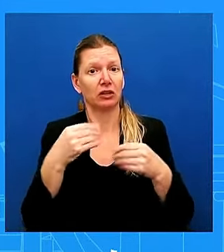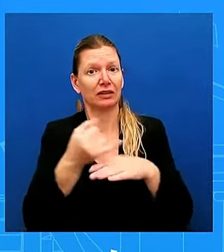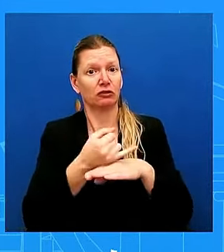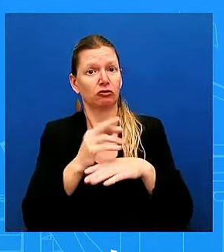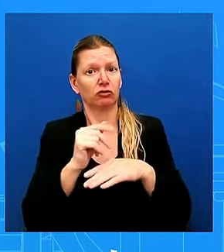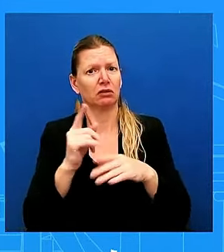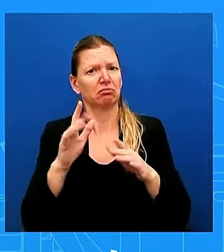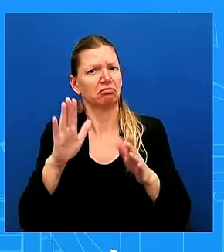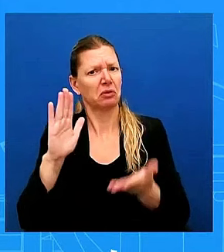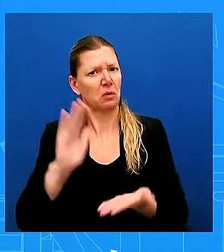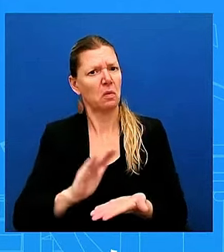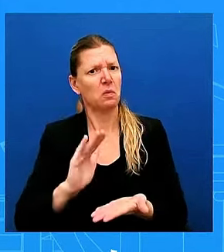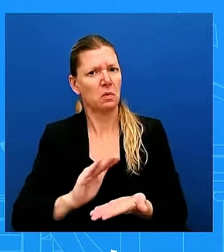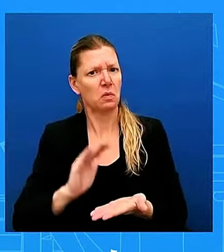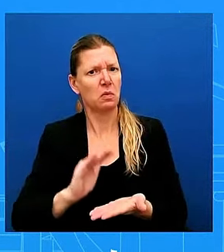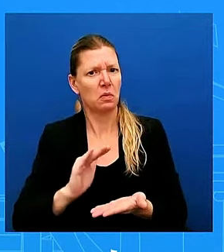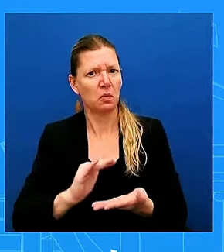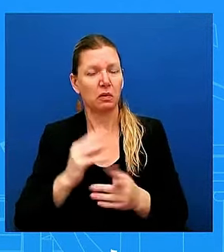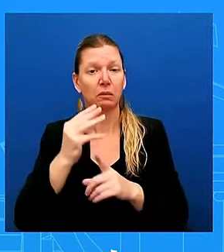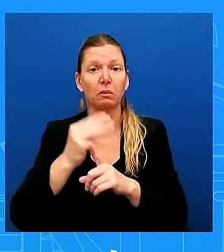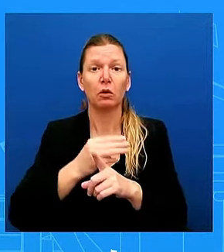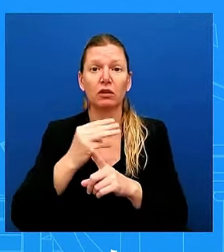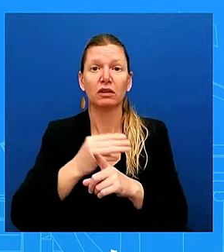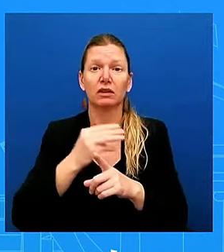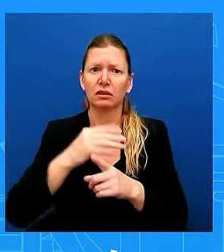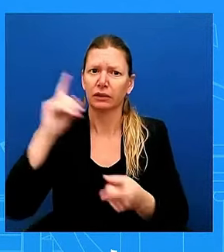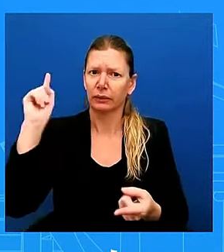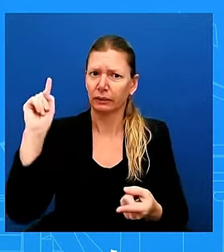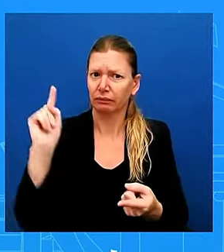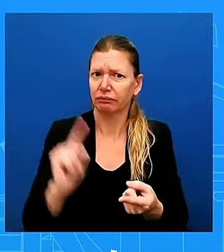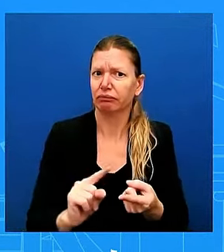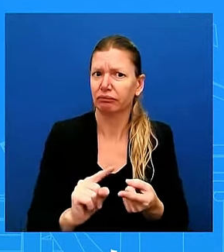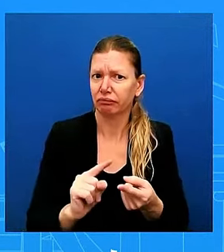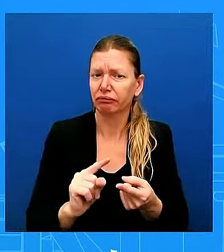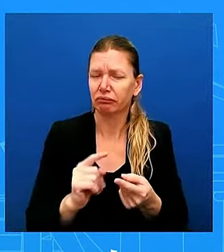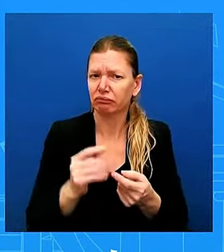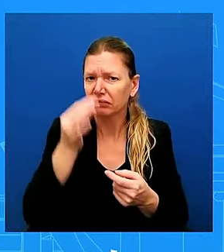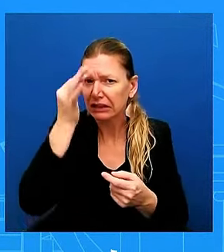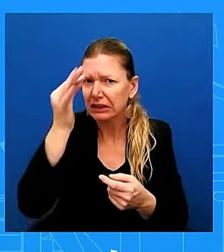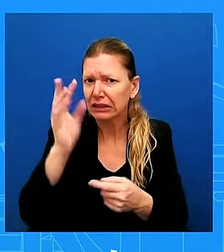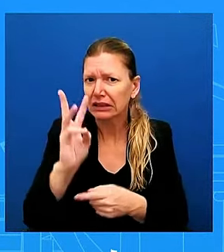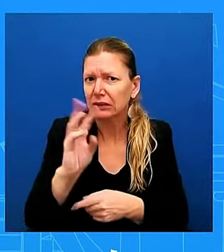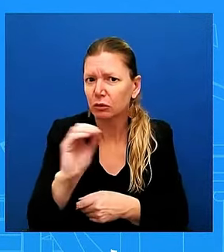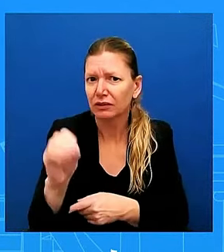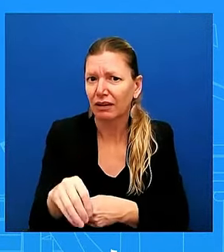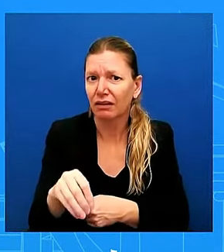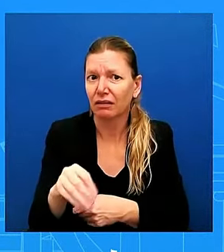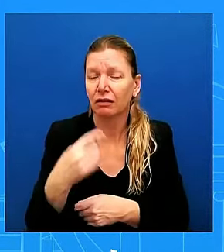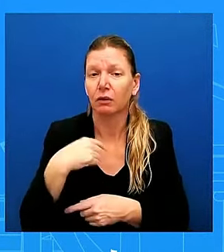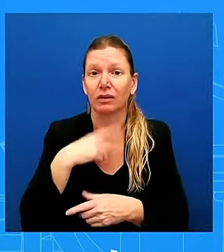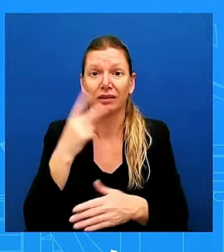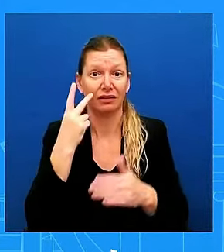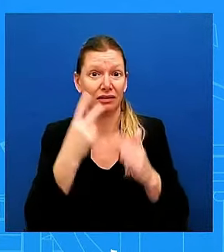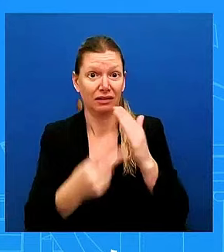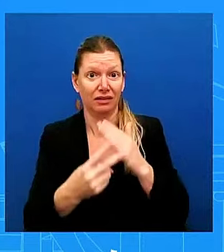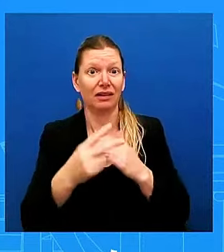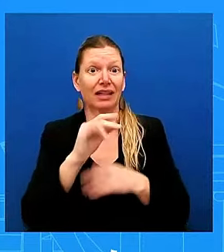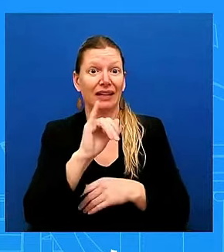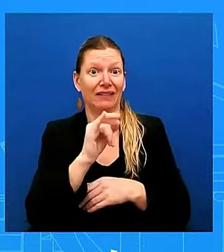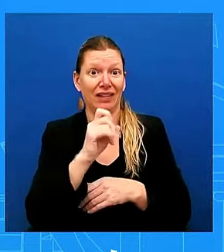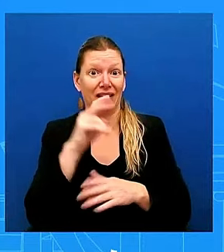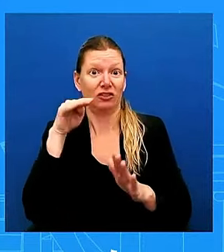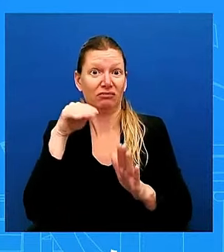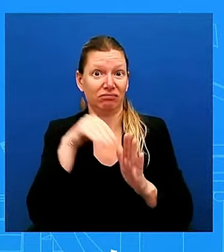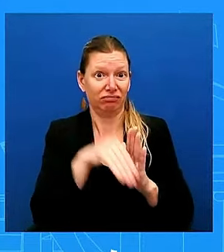anticipate, because inflation is back down, that that will continue to show through to market rates. And on the hurricane that